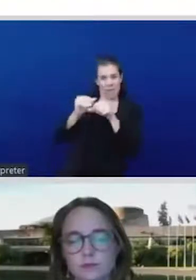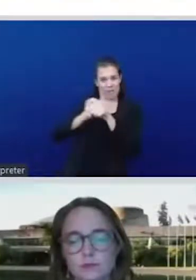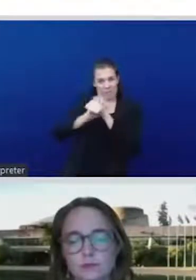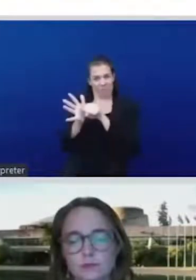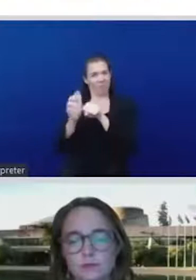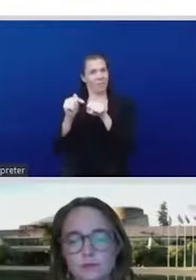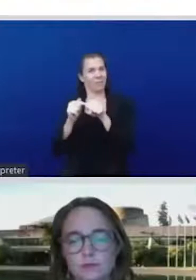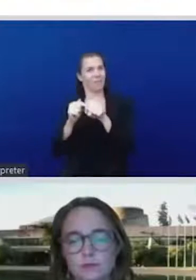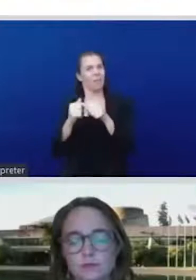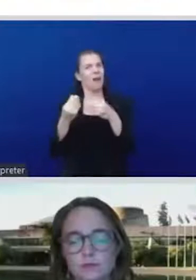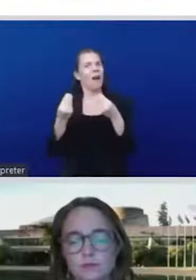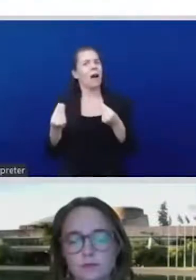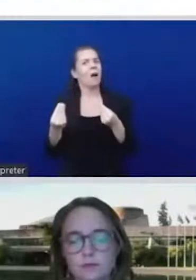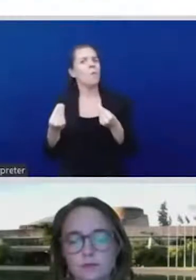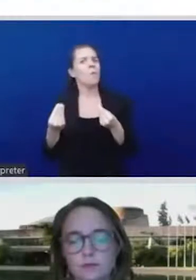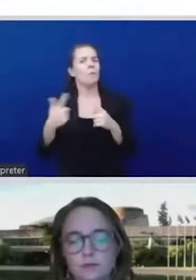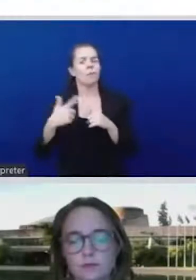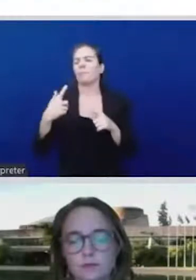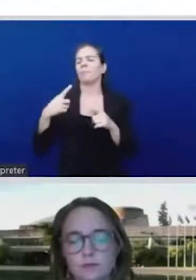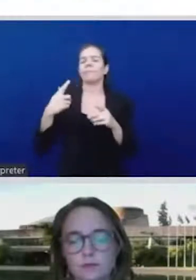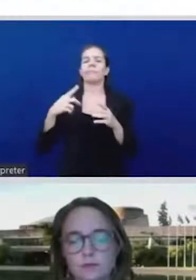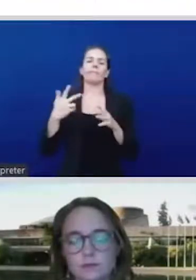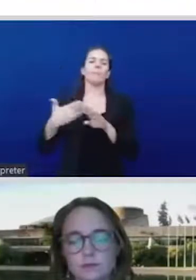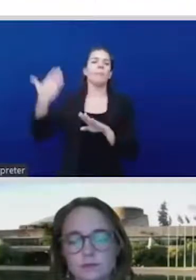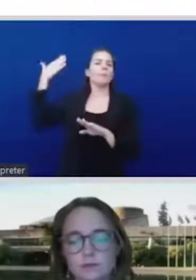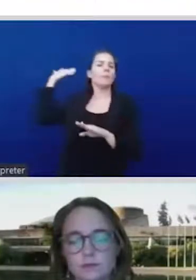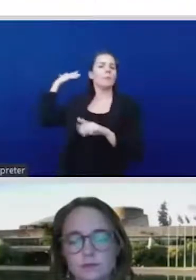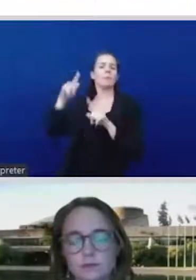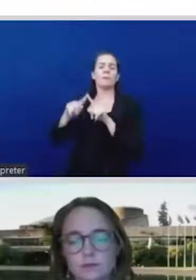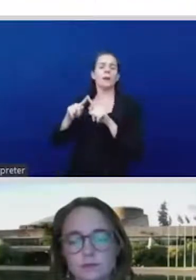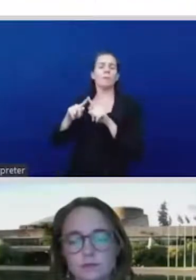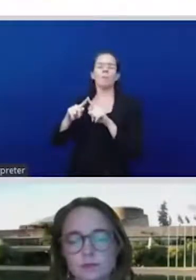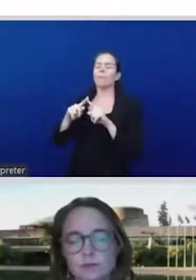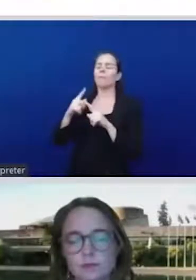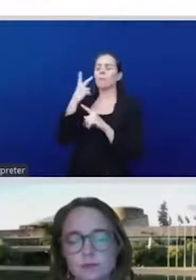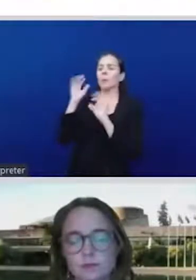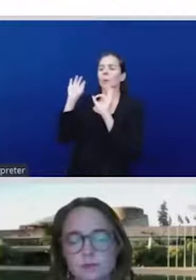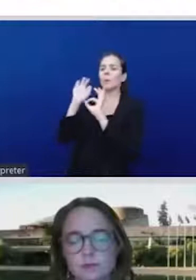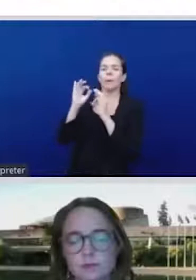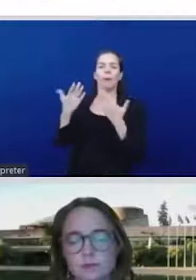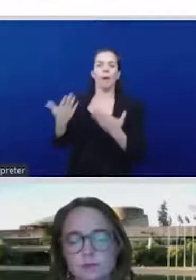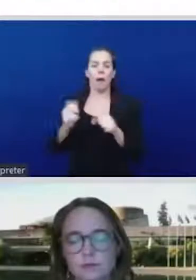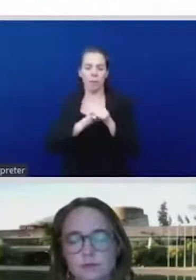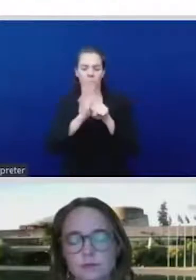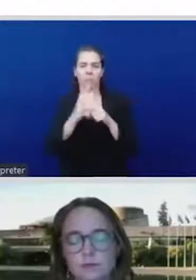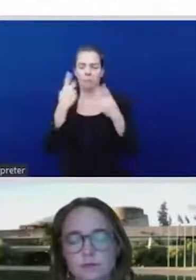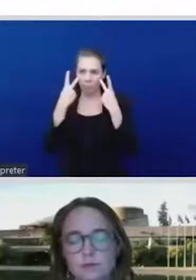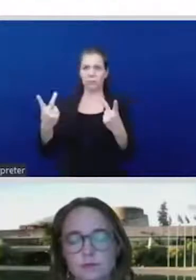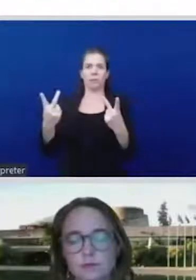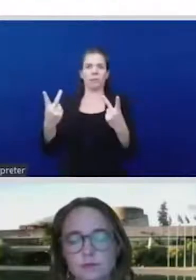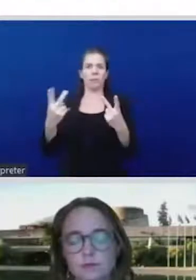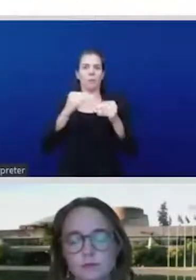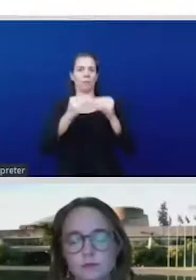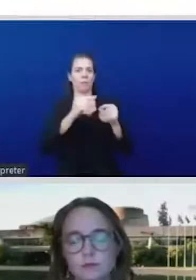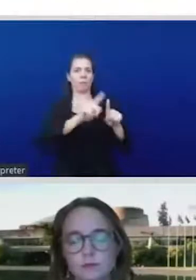have care, domestic work, the essential workers that are primarily women, many of our economies are dependent, at least